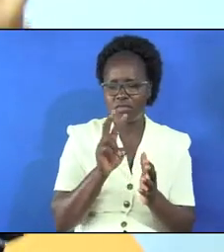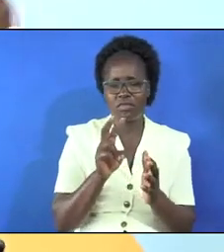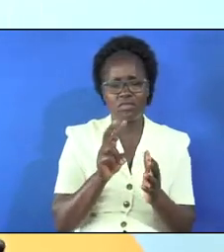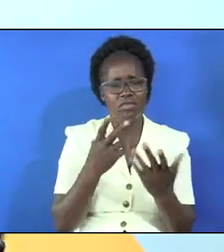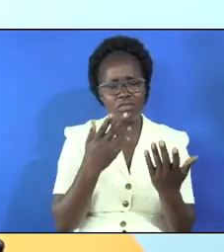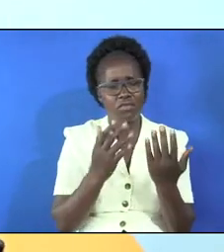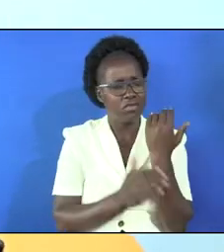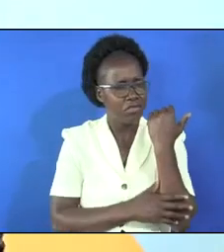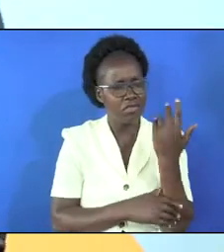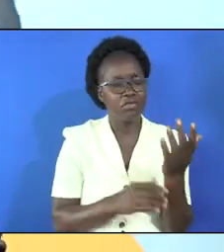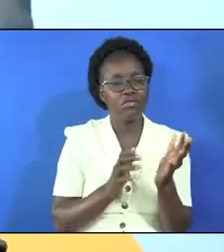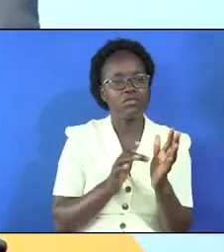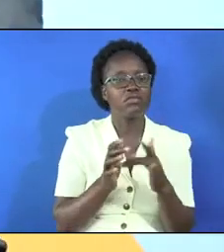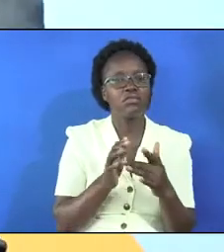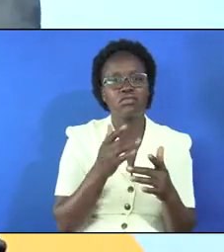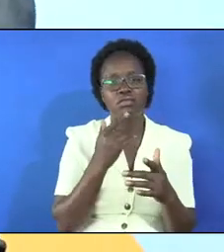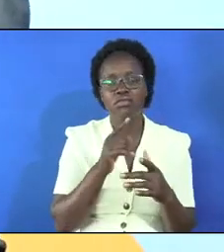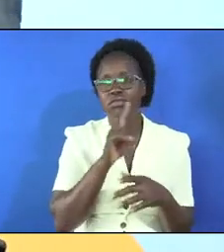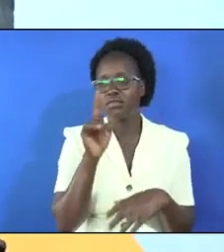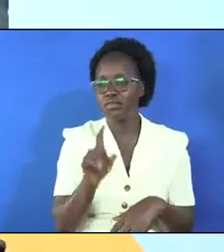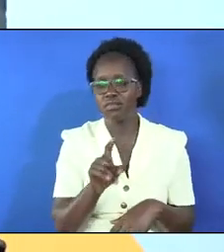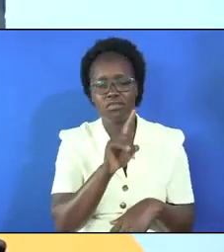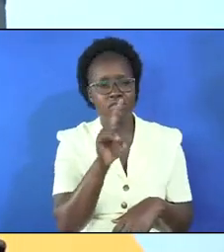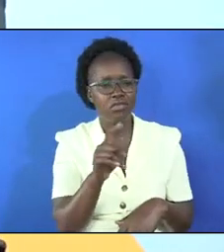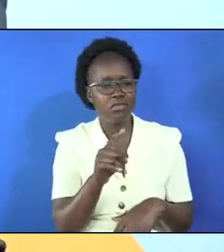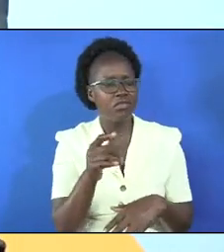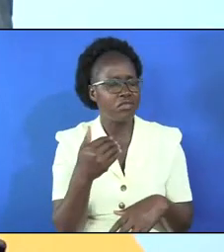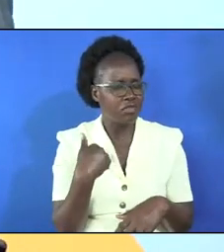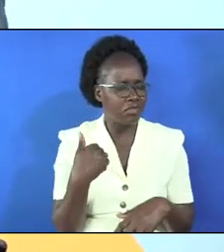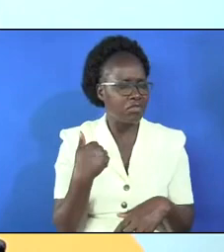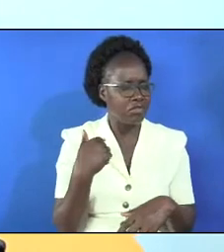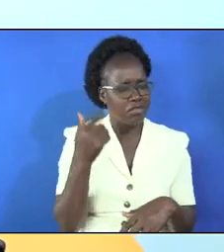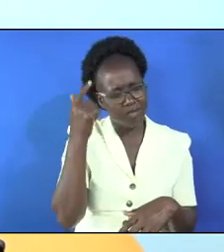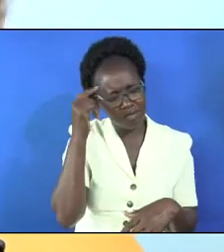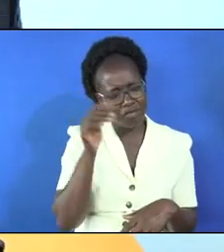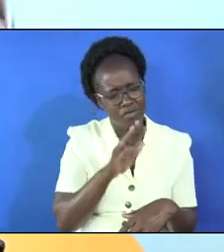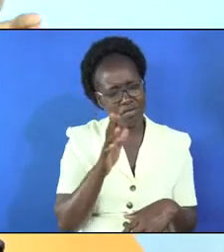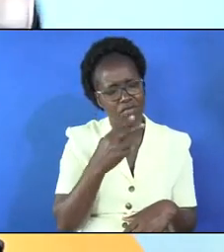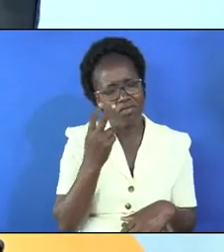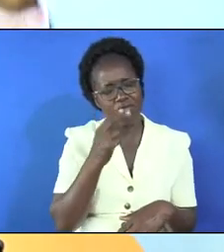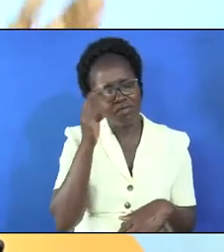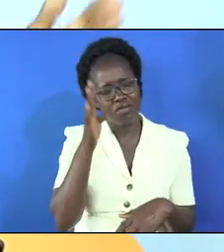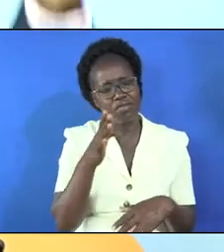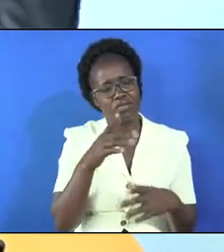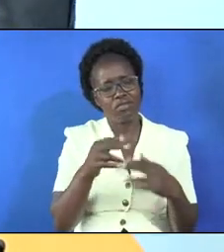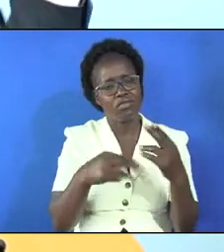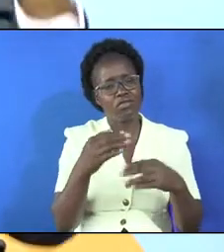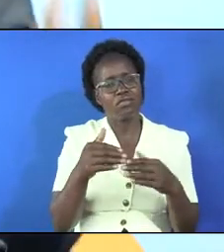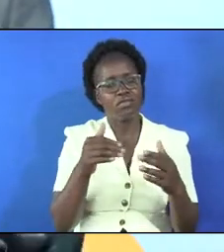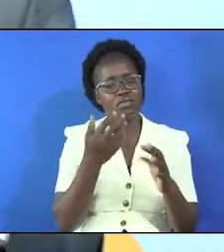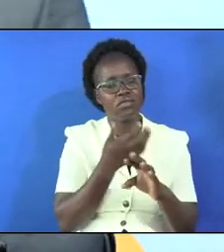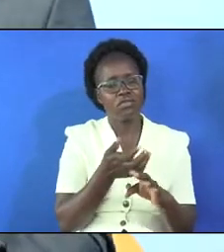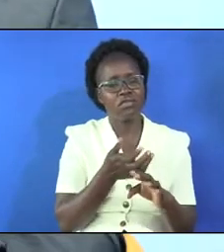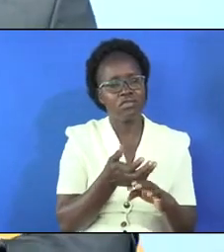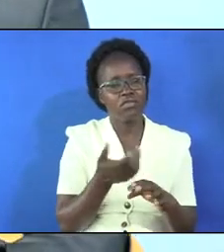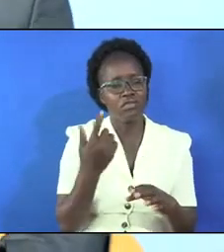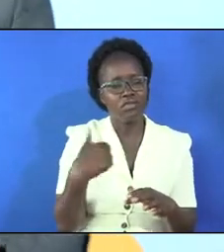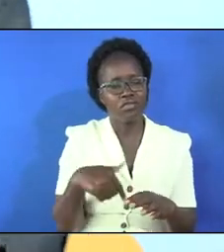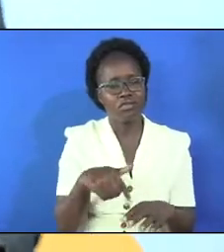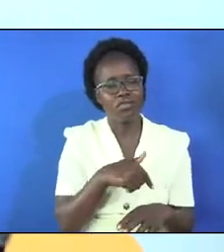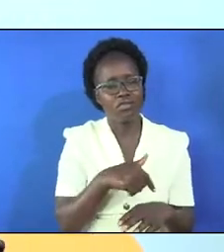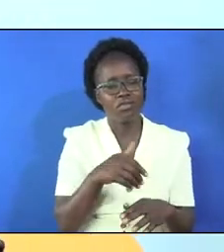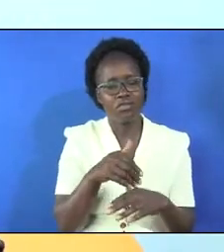bleak the bible is saying the question was disturbing their mind who will roll the stone